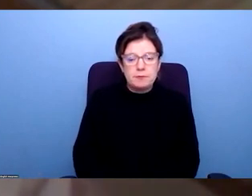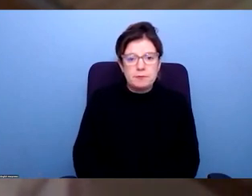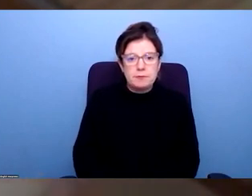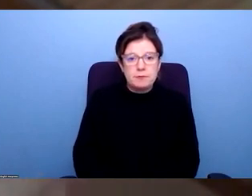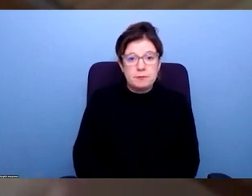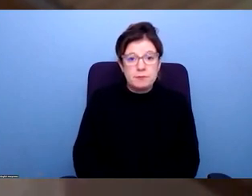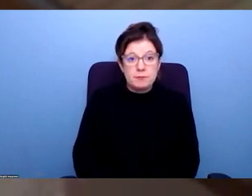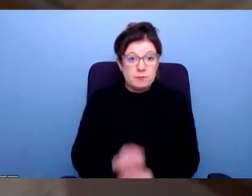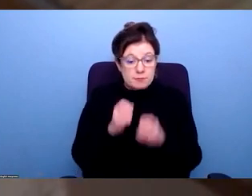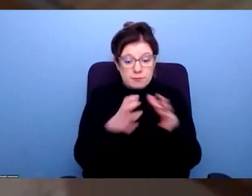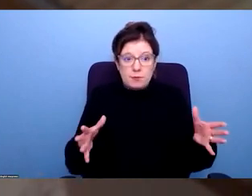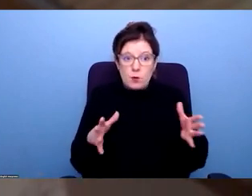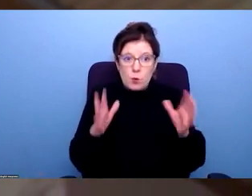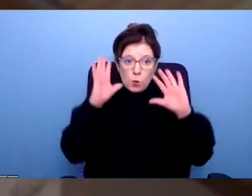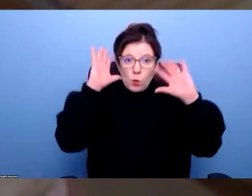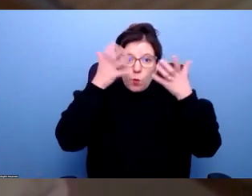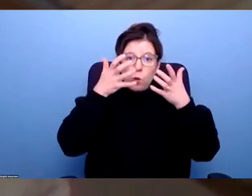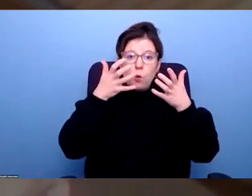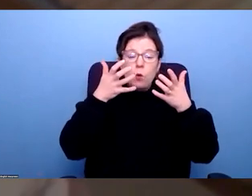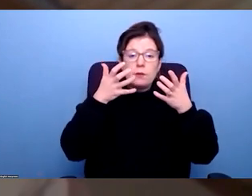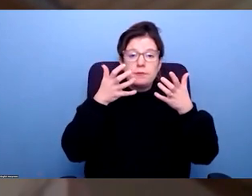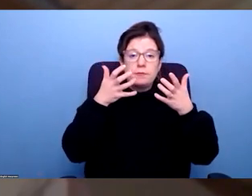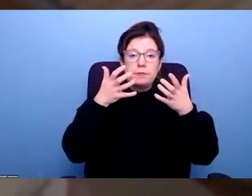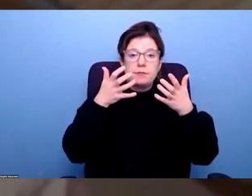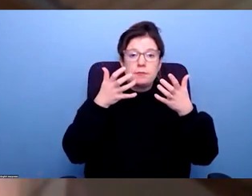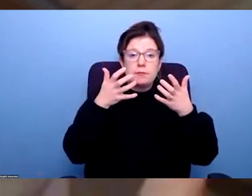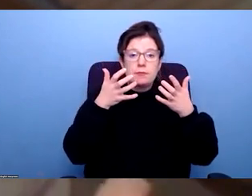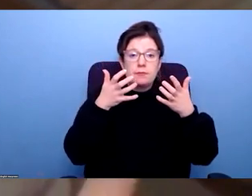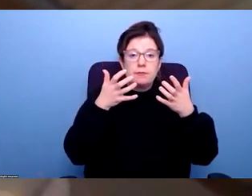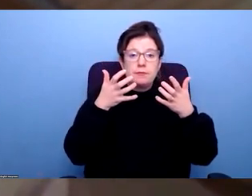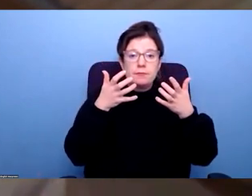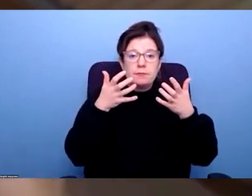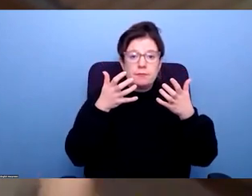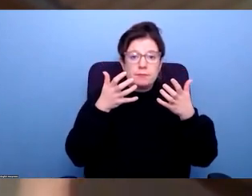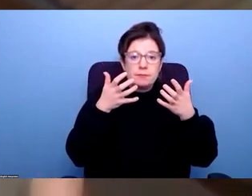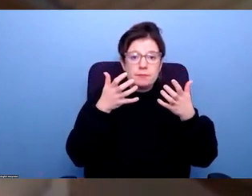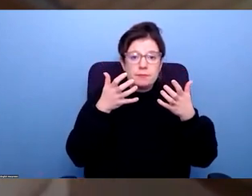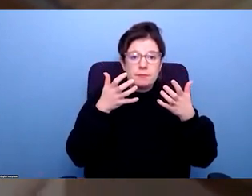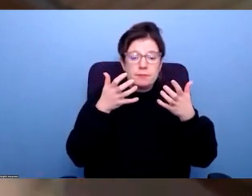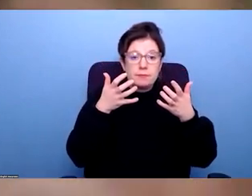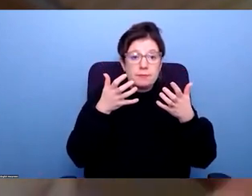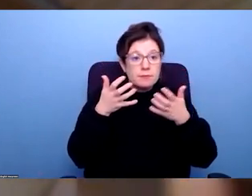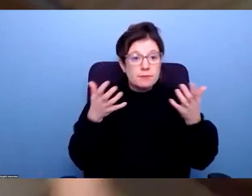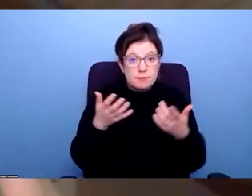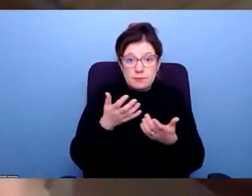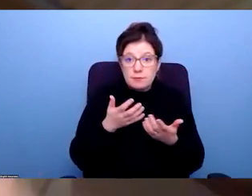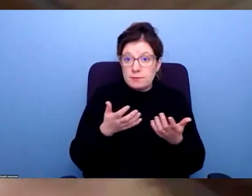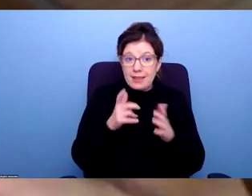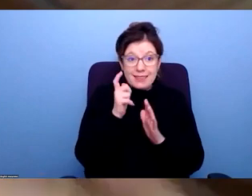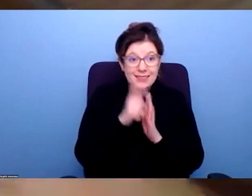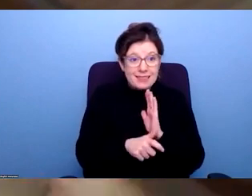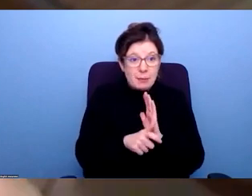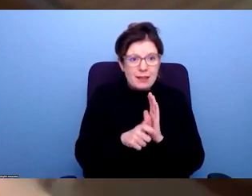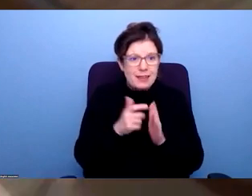Generally, I think one of the questions which I think people will be aware of is, you know, is around how we around how we understand disability